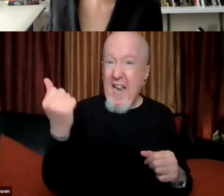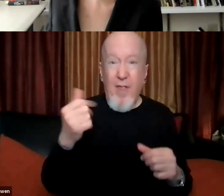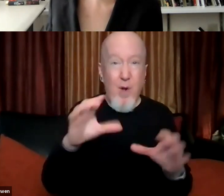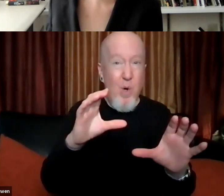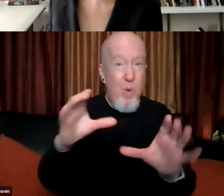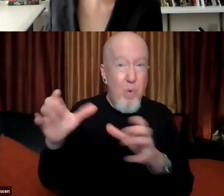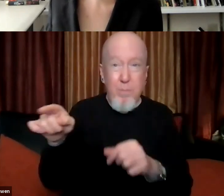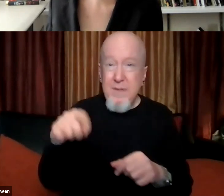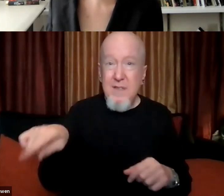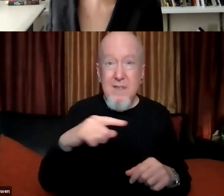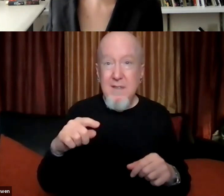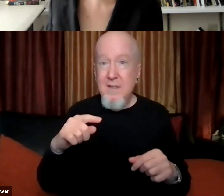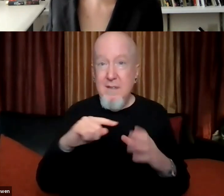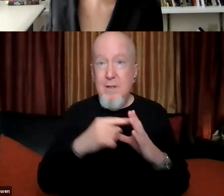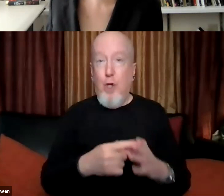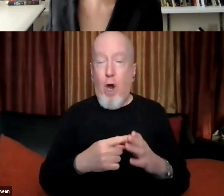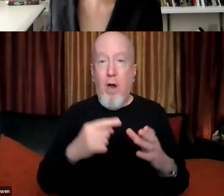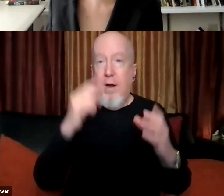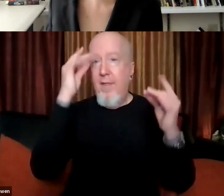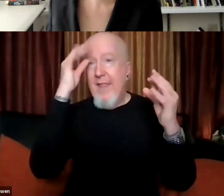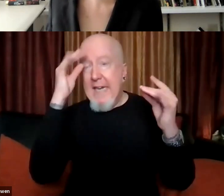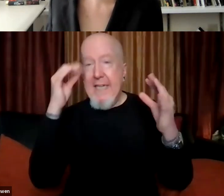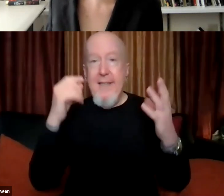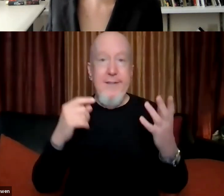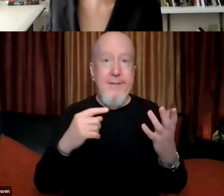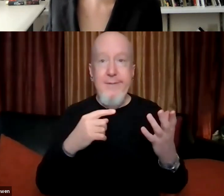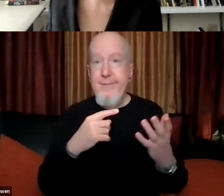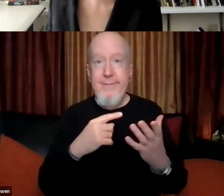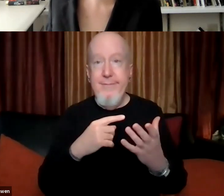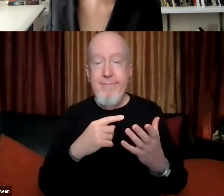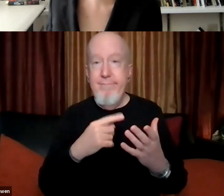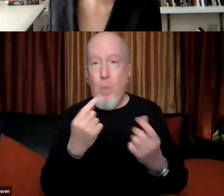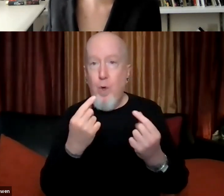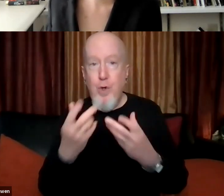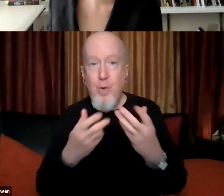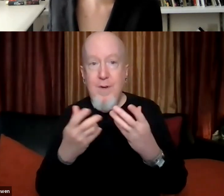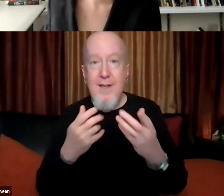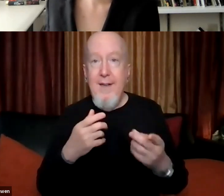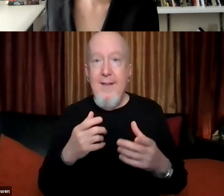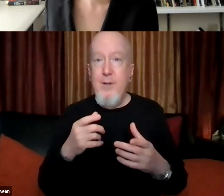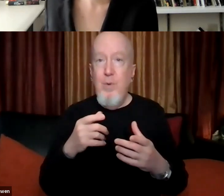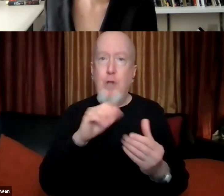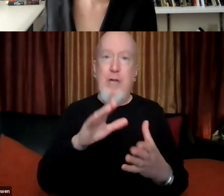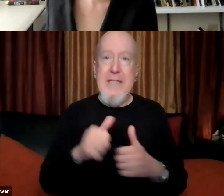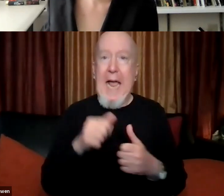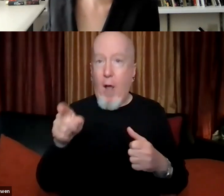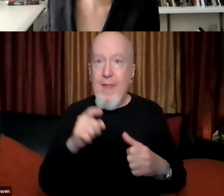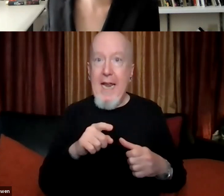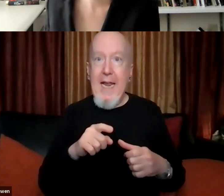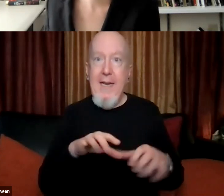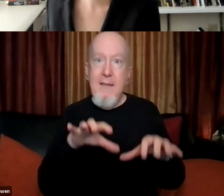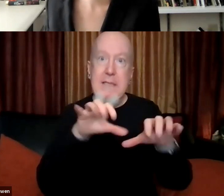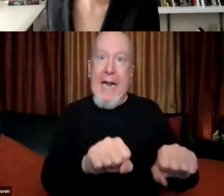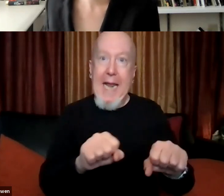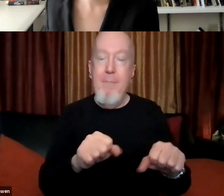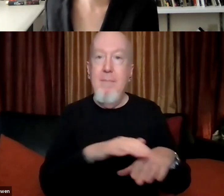sort of, you know, uh, reckoning with, you know, how they used indigenous labor or took indigenous land, right. To